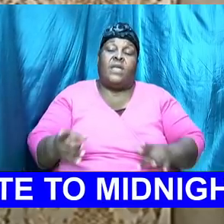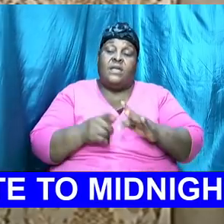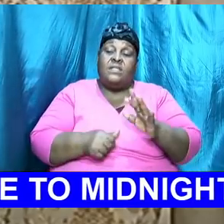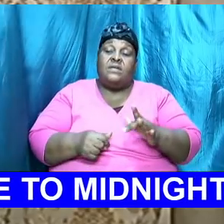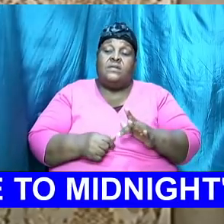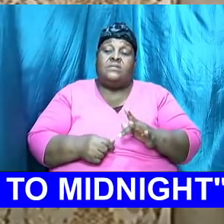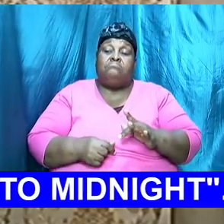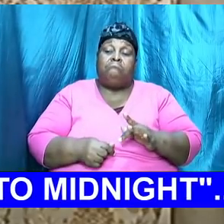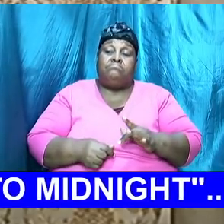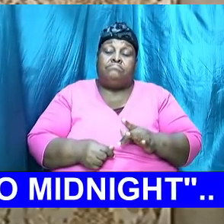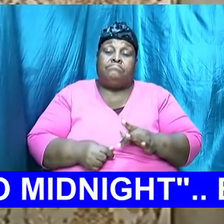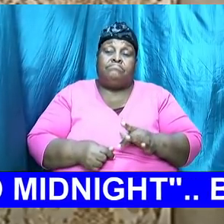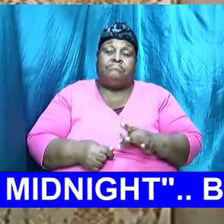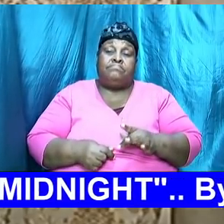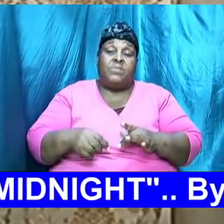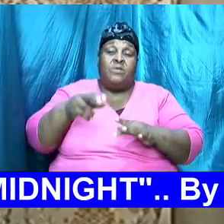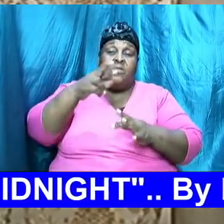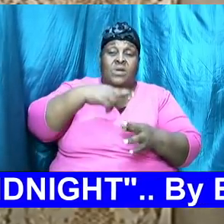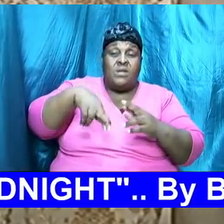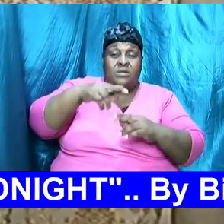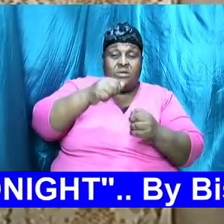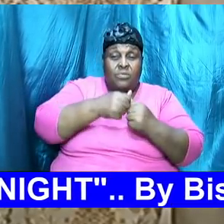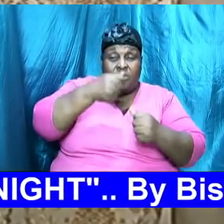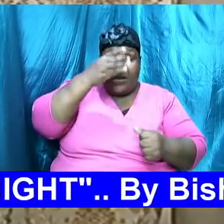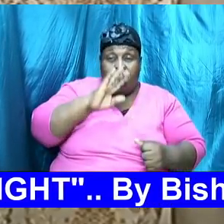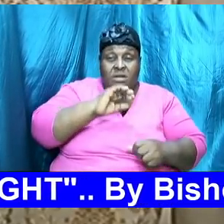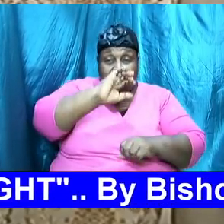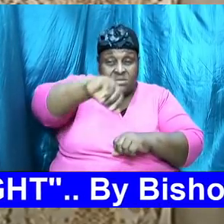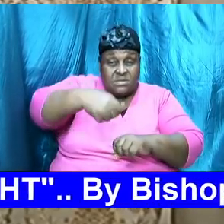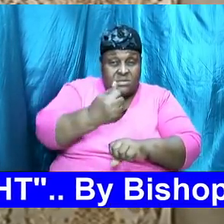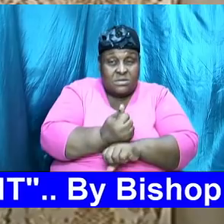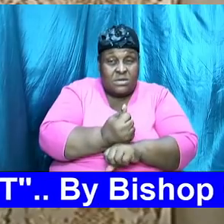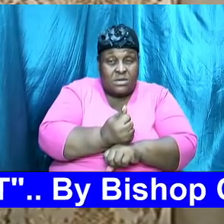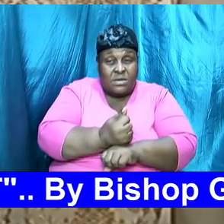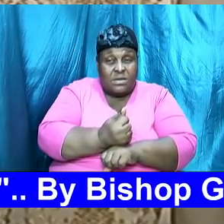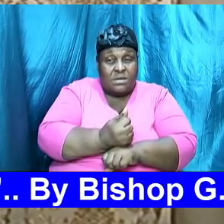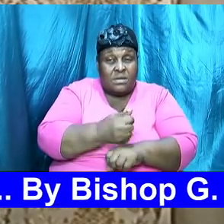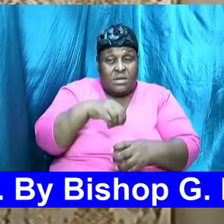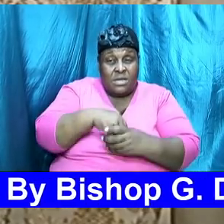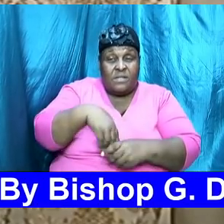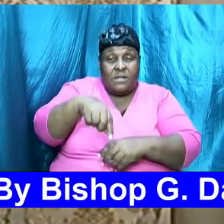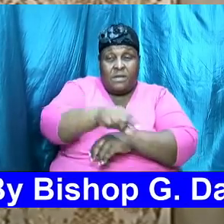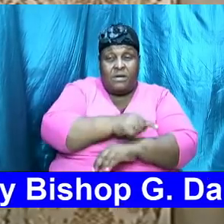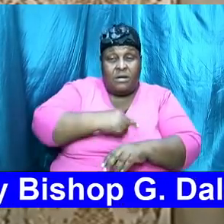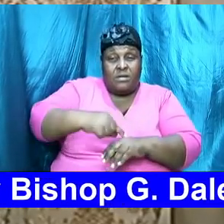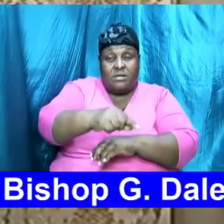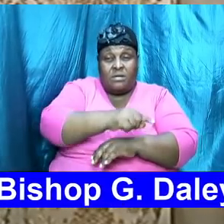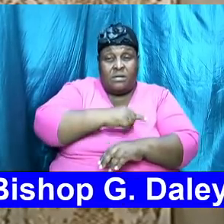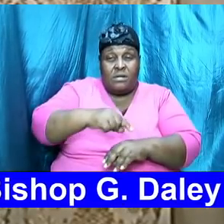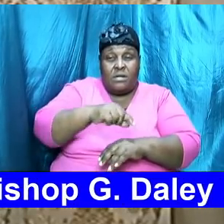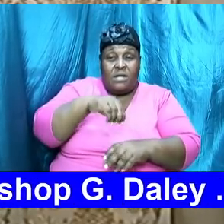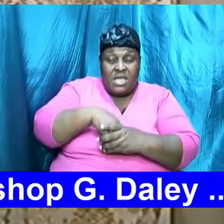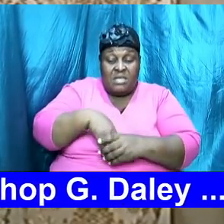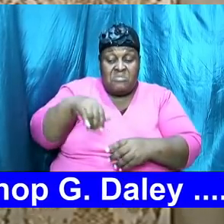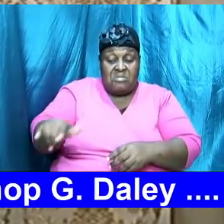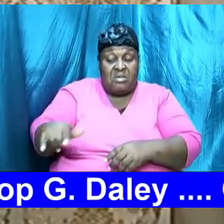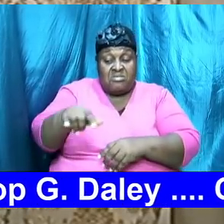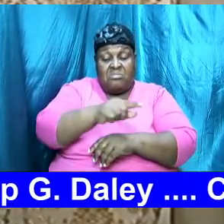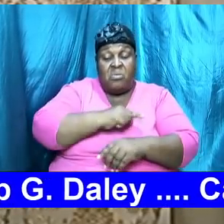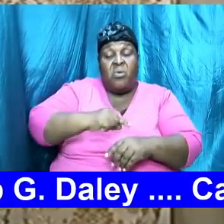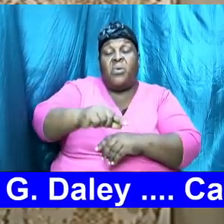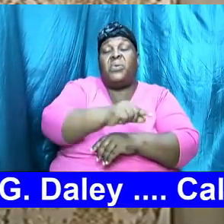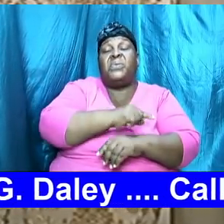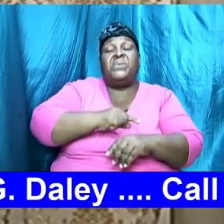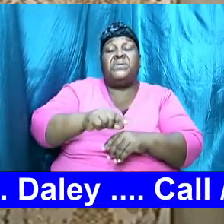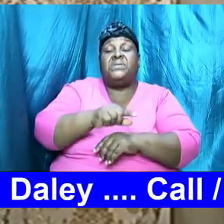notice the relationship with God is established in the garden and in that garden we read the scripture